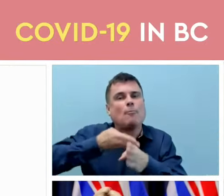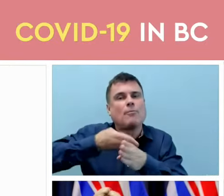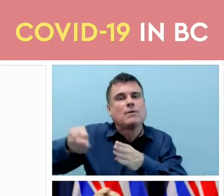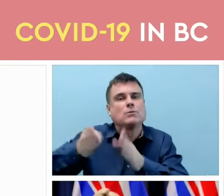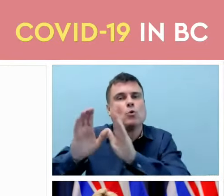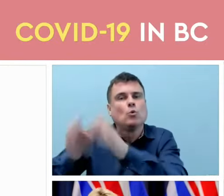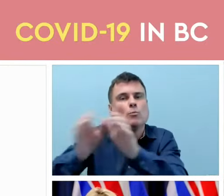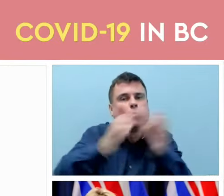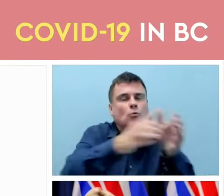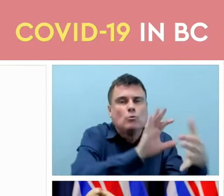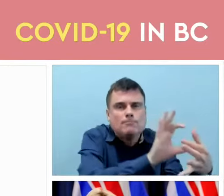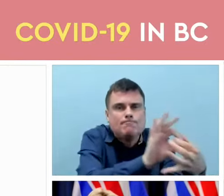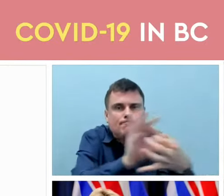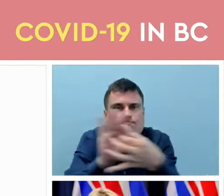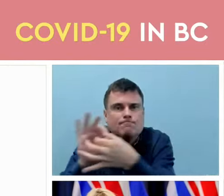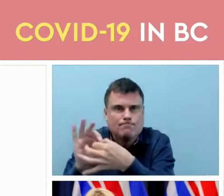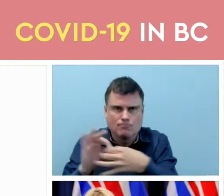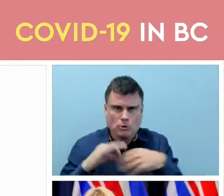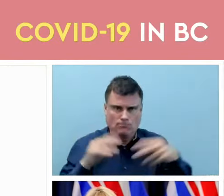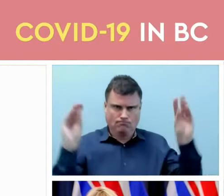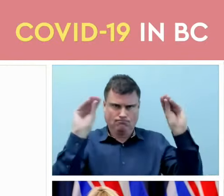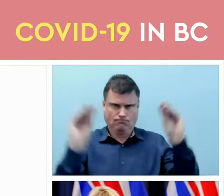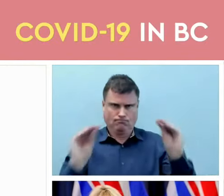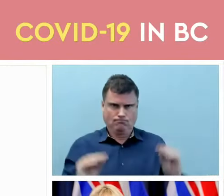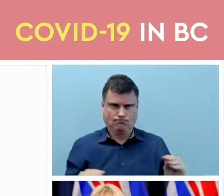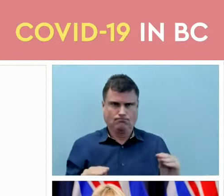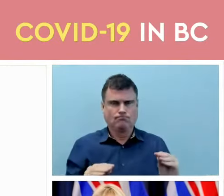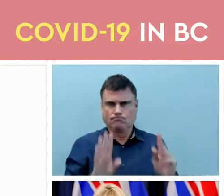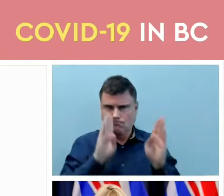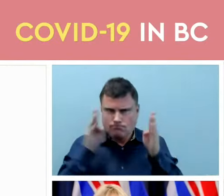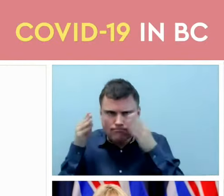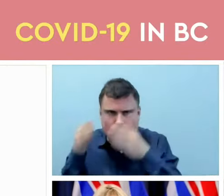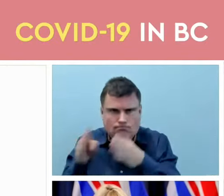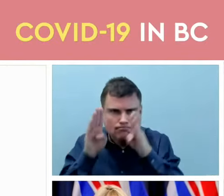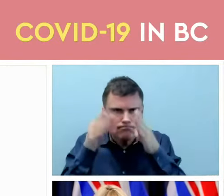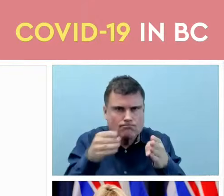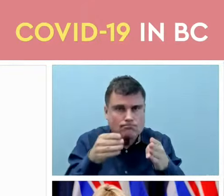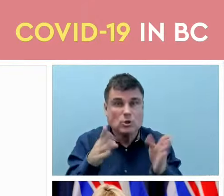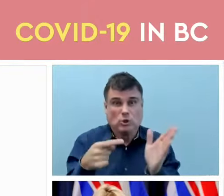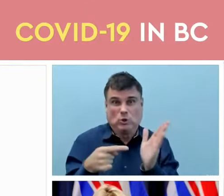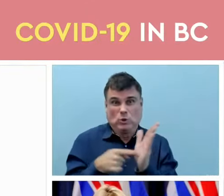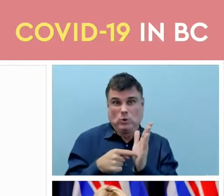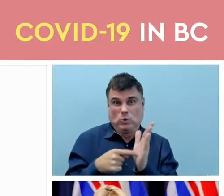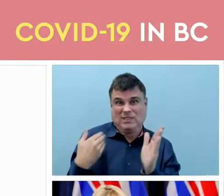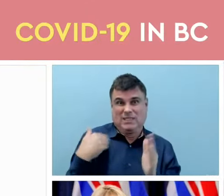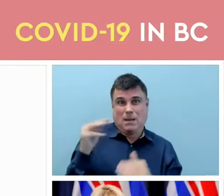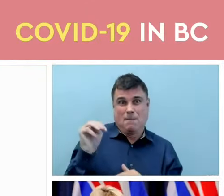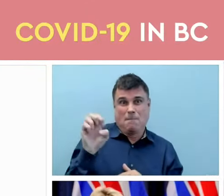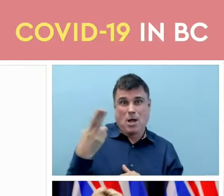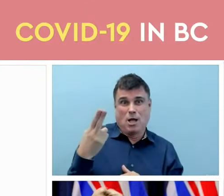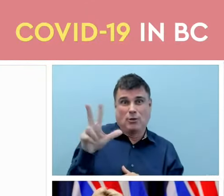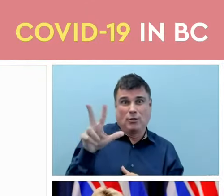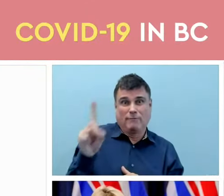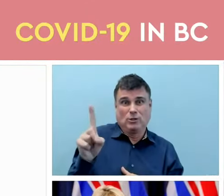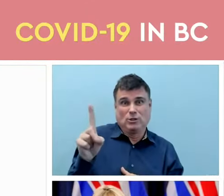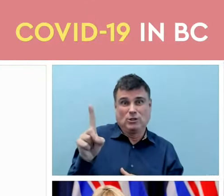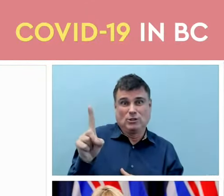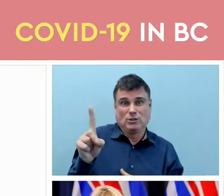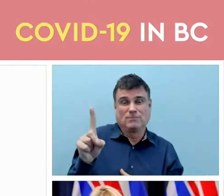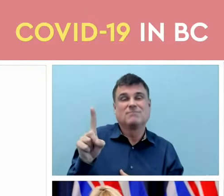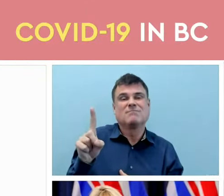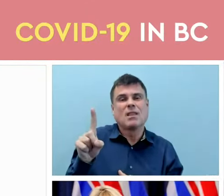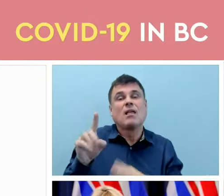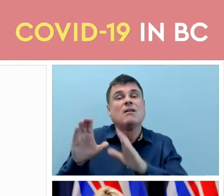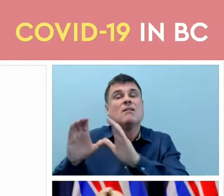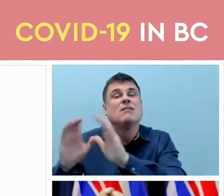registrant and the deadline for this was March 31 and the colleges are actively doing that right now. We have good